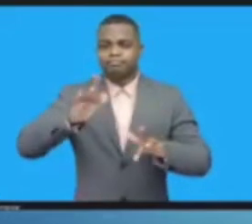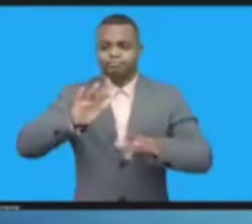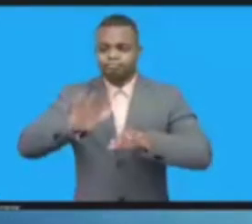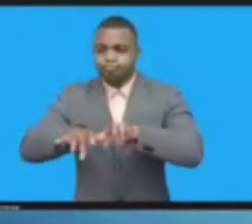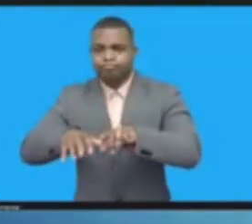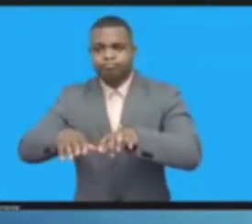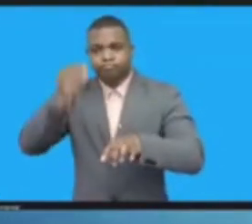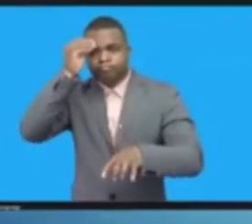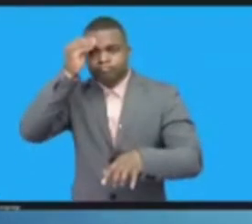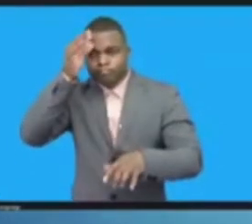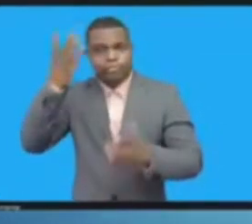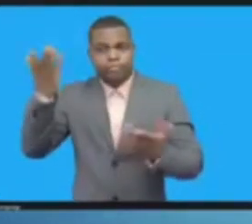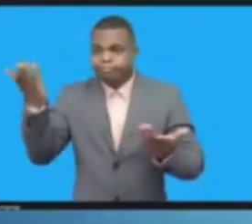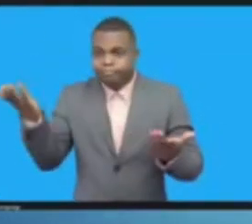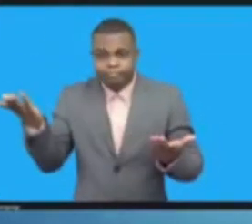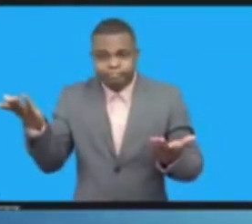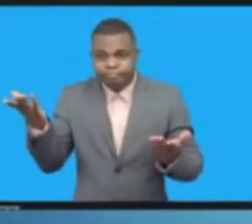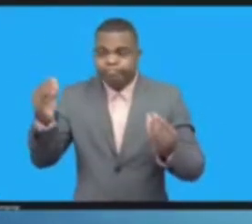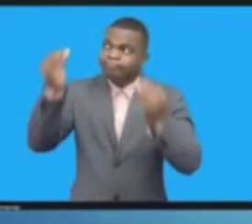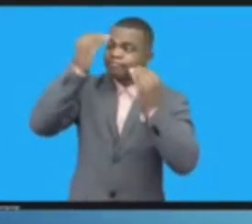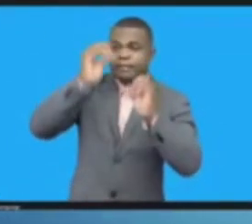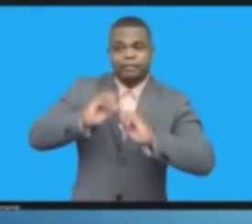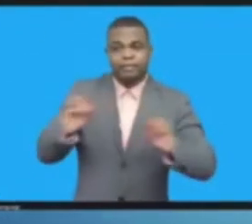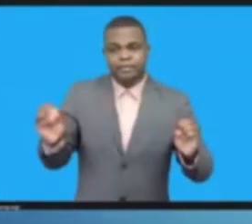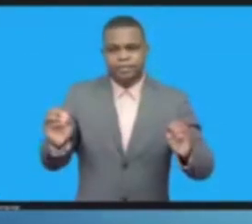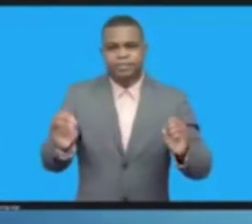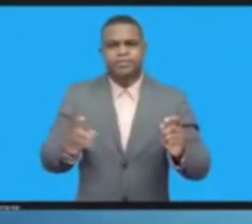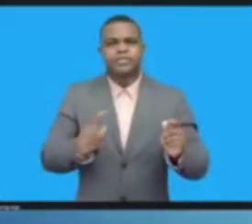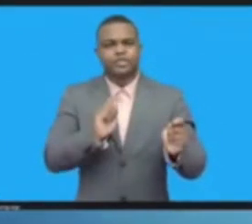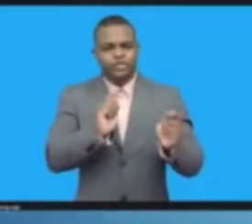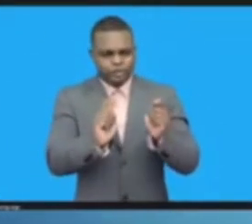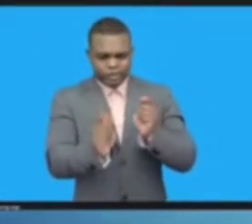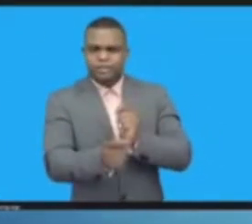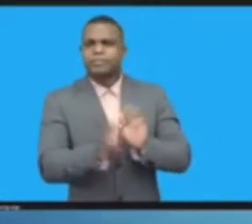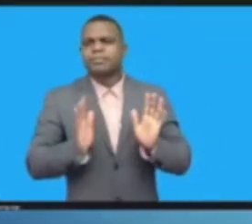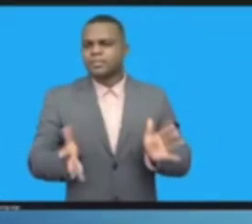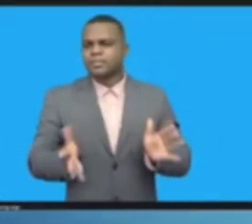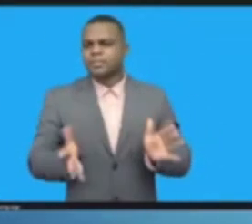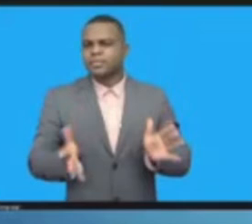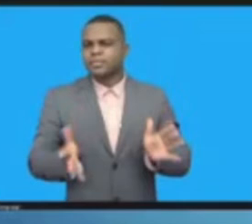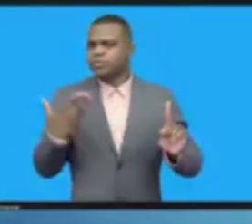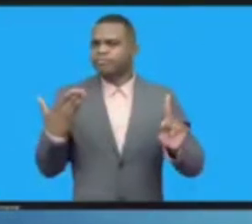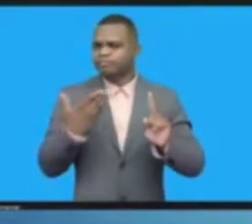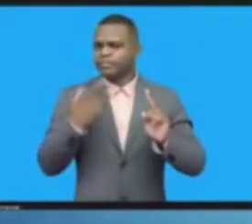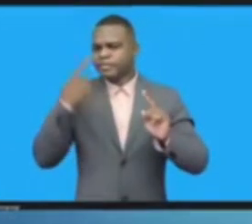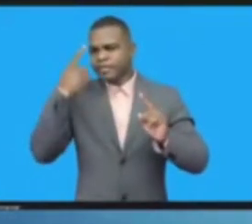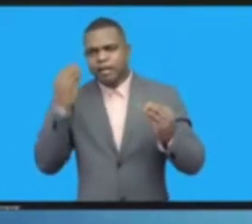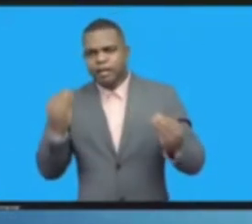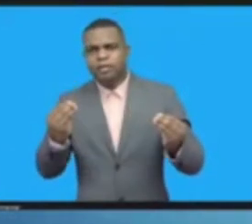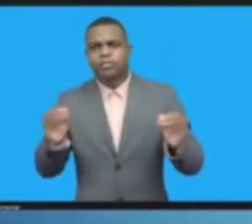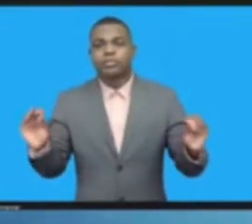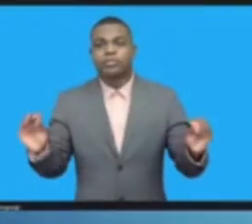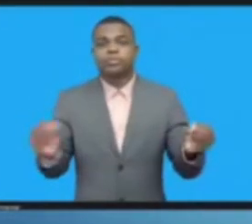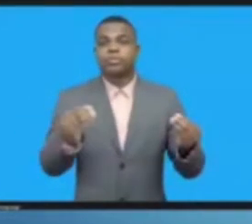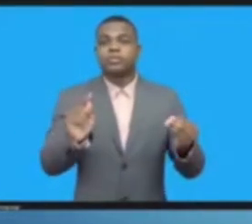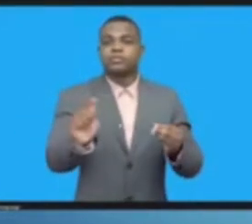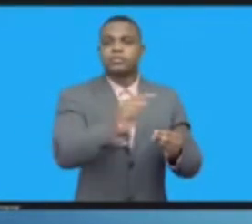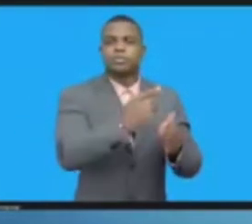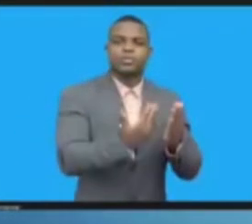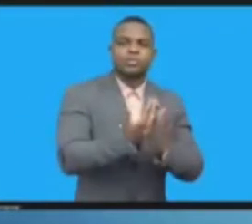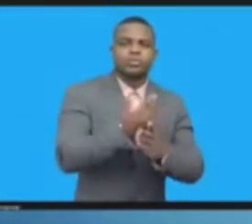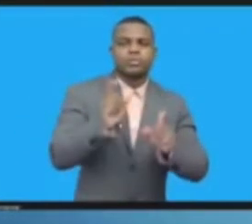people or recognizing us for the expertise we bring on board and the creation of the space for us to have